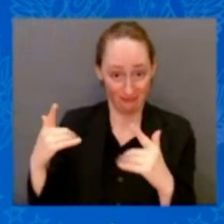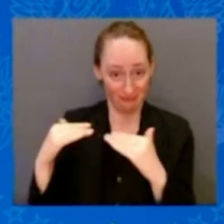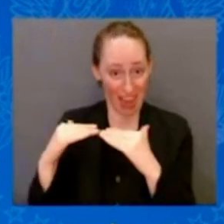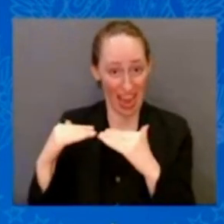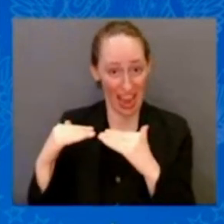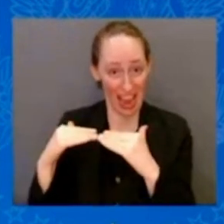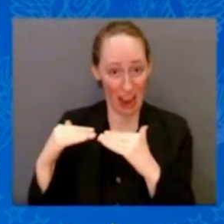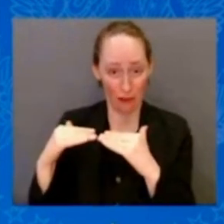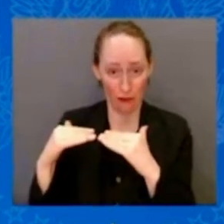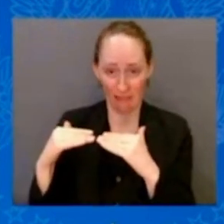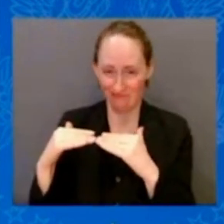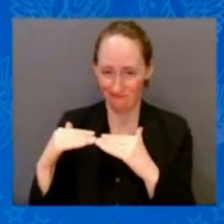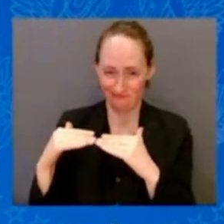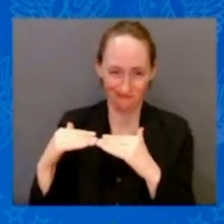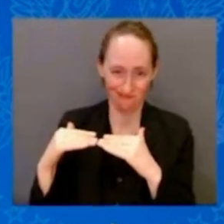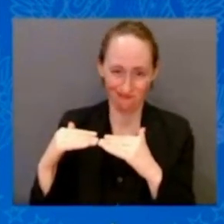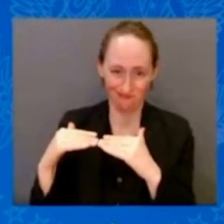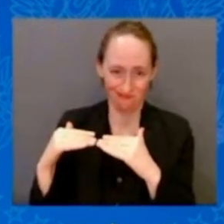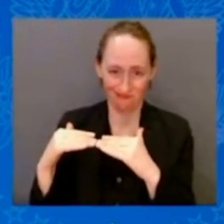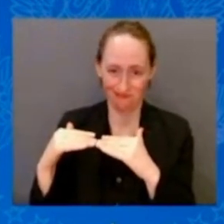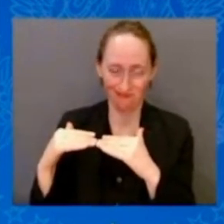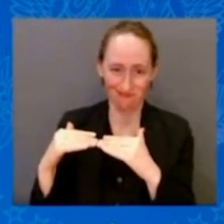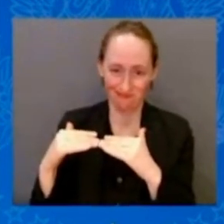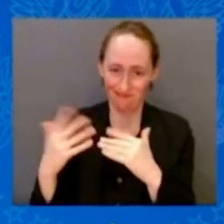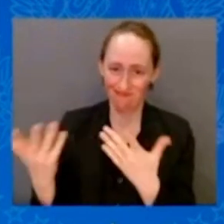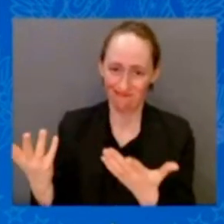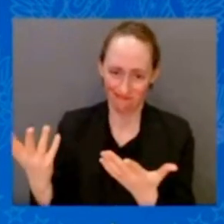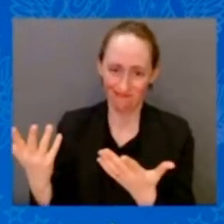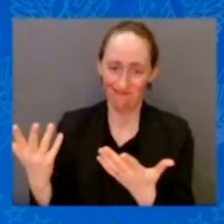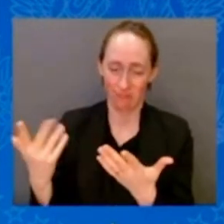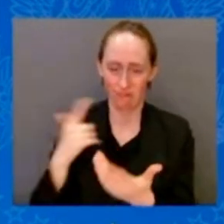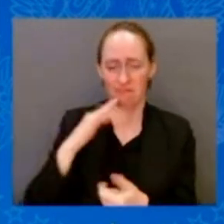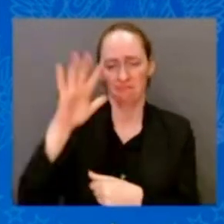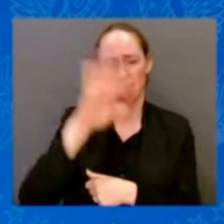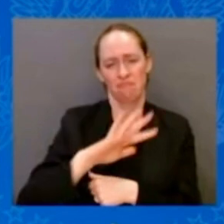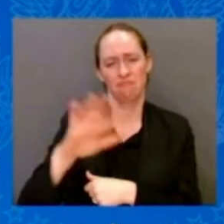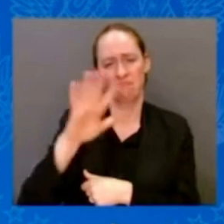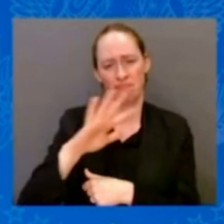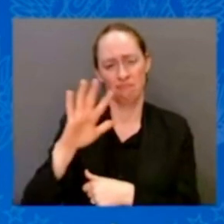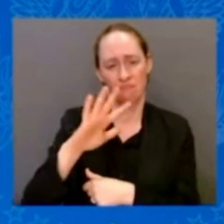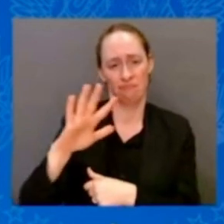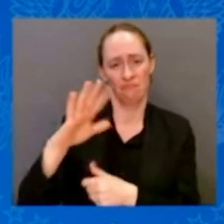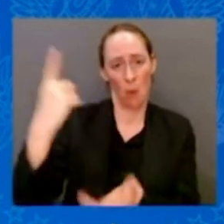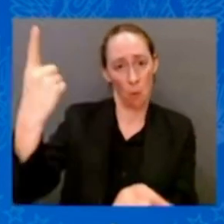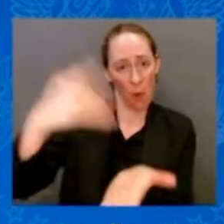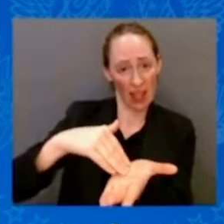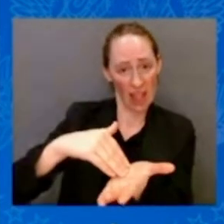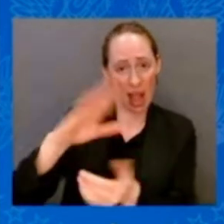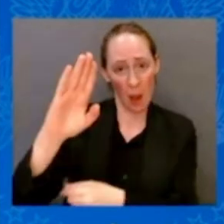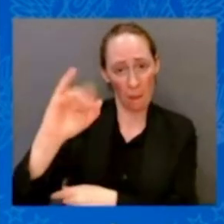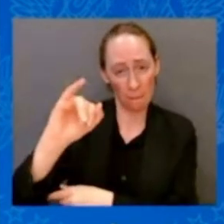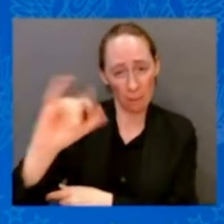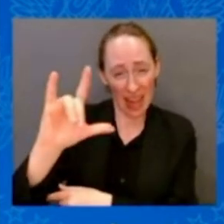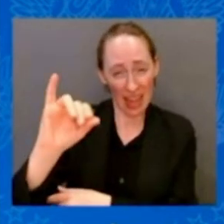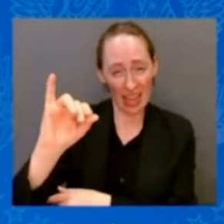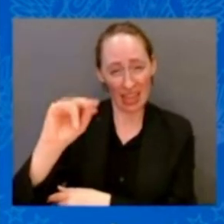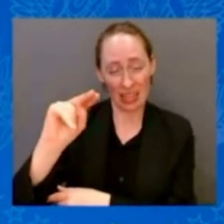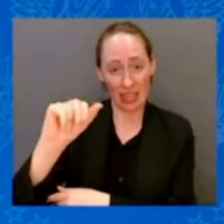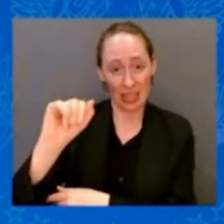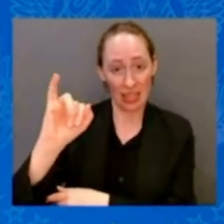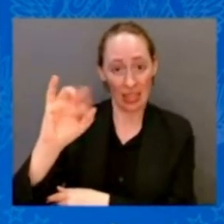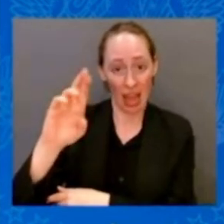— I mean, excuse me, billionaires in America. 1,000. It went up from 600 and some just in two years.